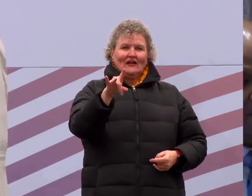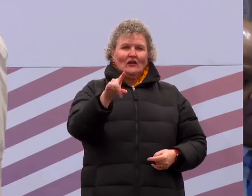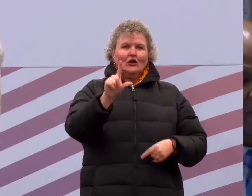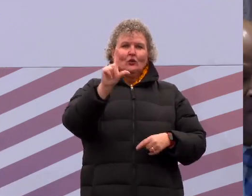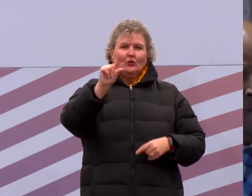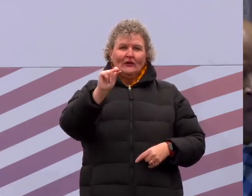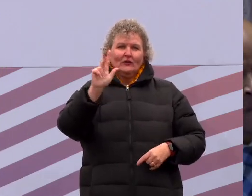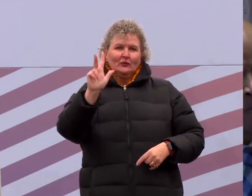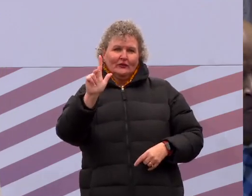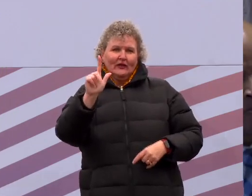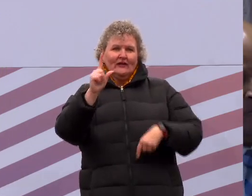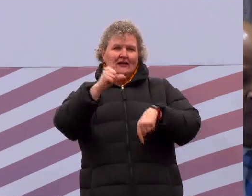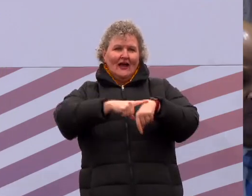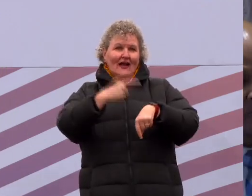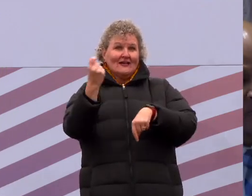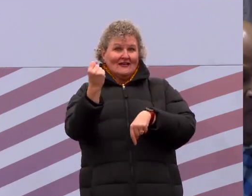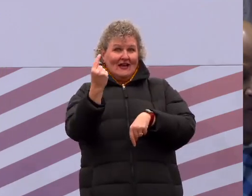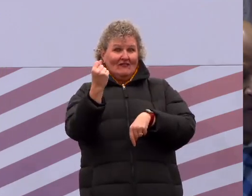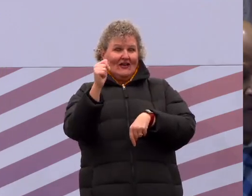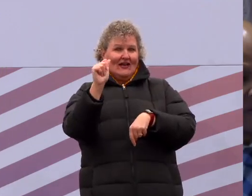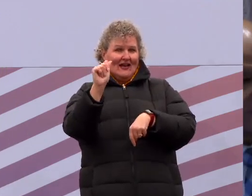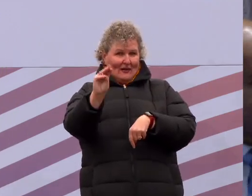unless sooner recalled by the President pro tempore.